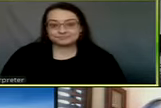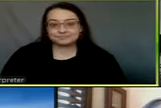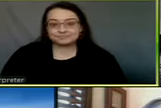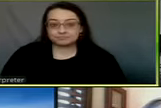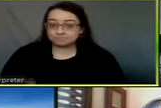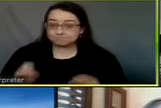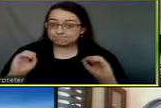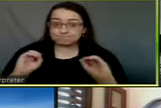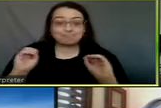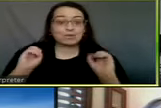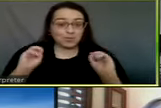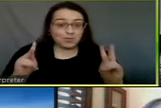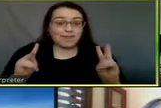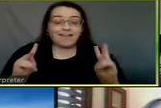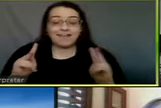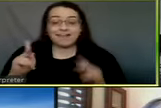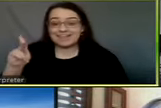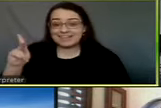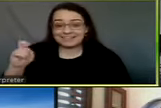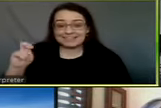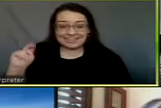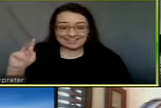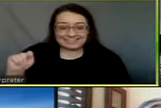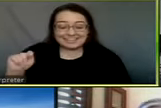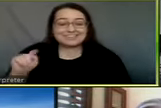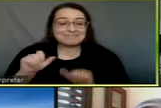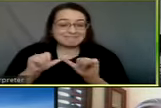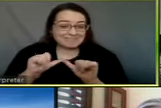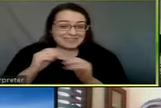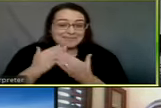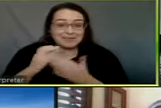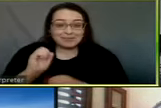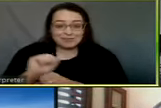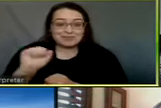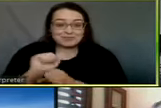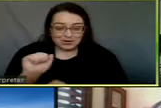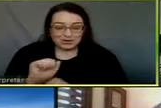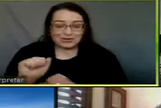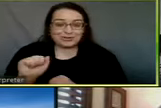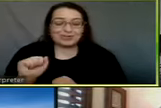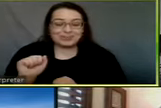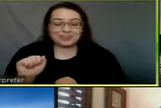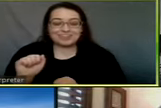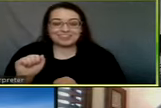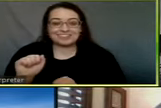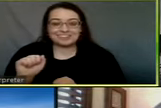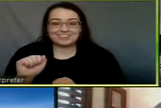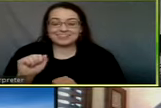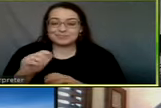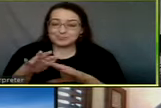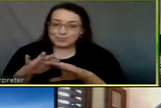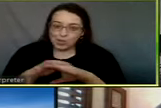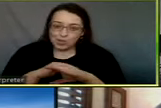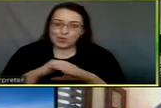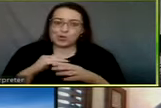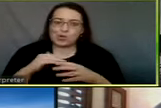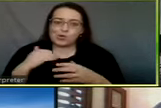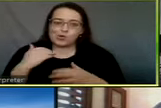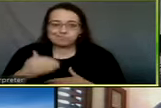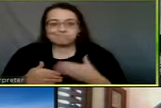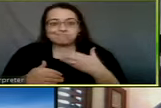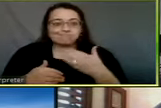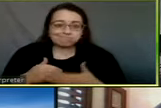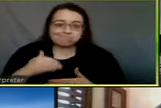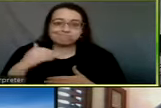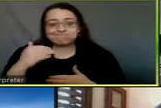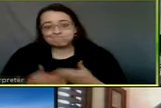No? Okay. Kent, keep up the good work. It's the slow prodding kind of work that,